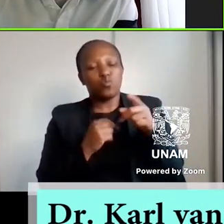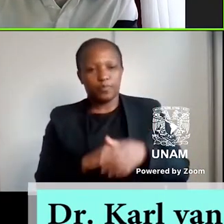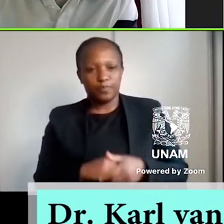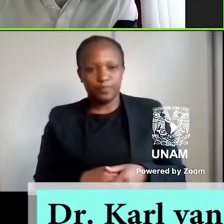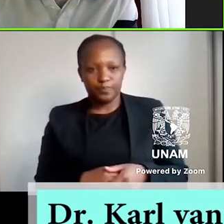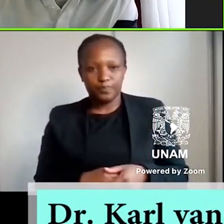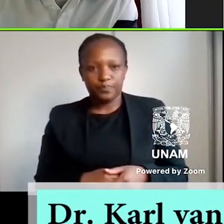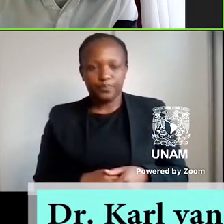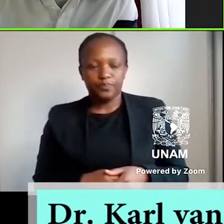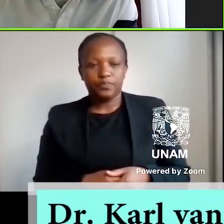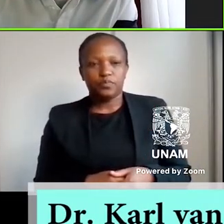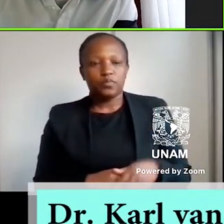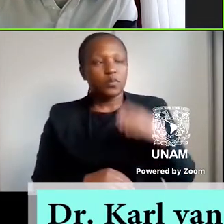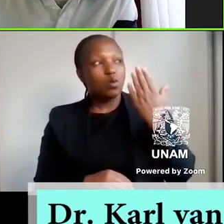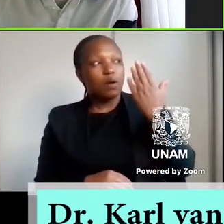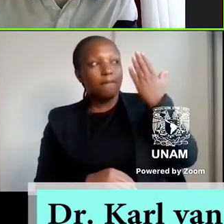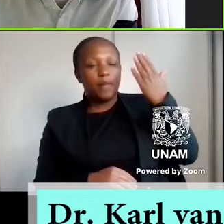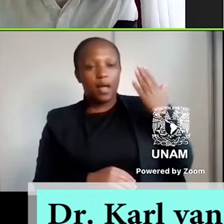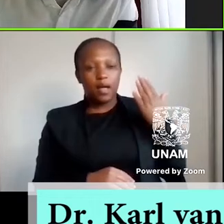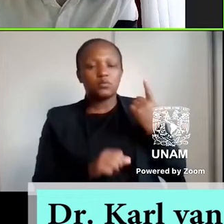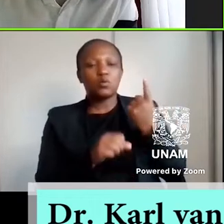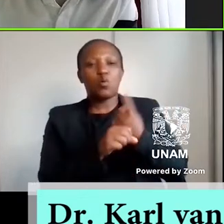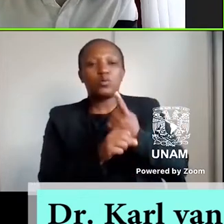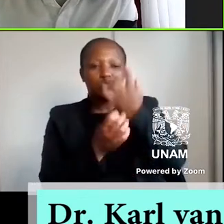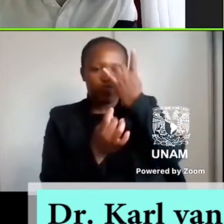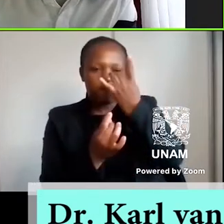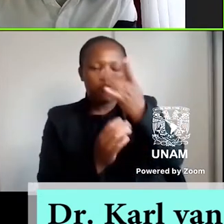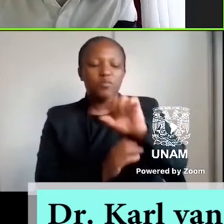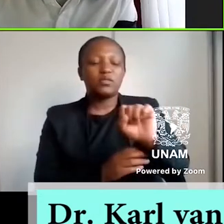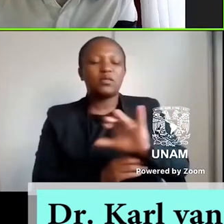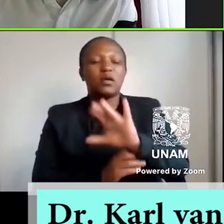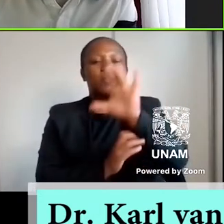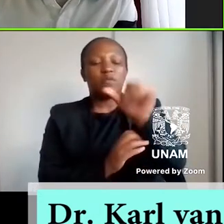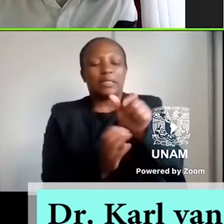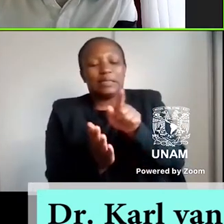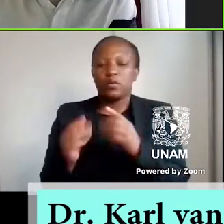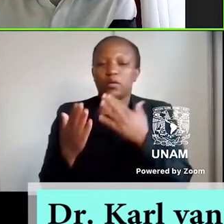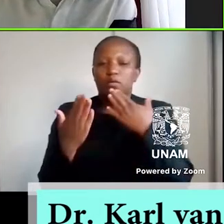have always informed contemporary South African writing, yet what has changed